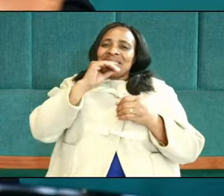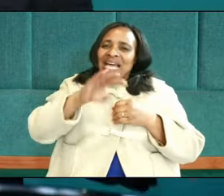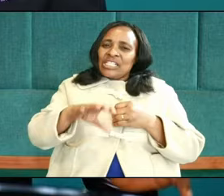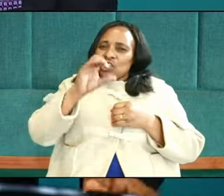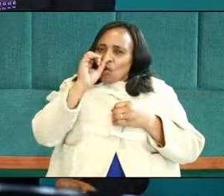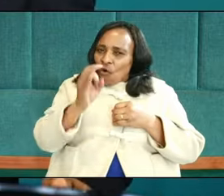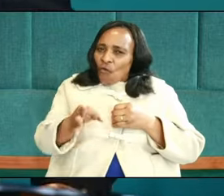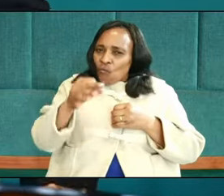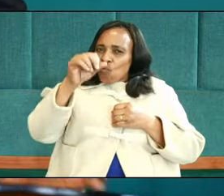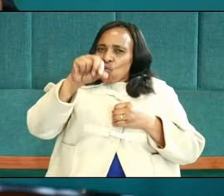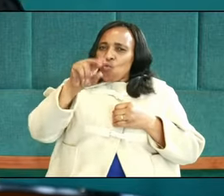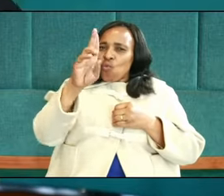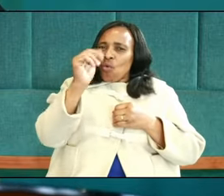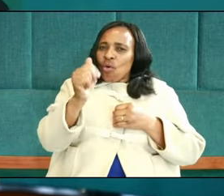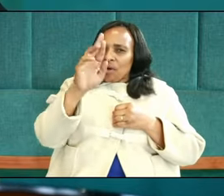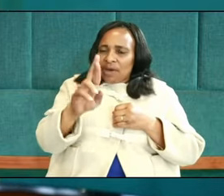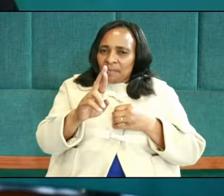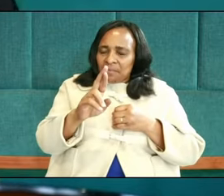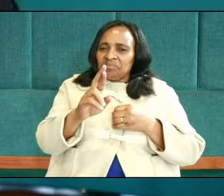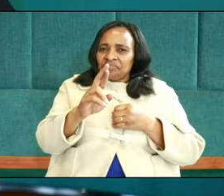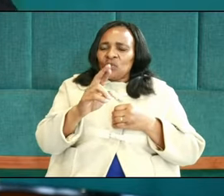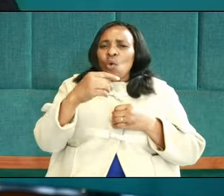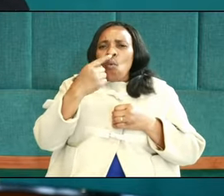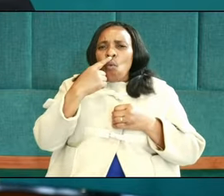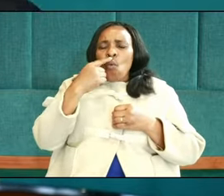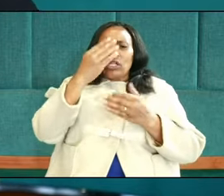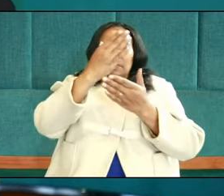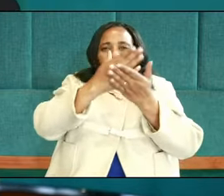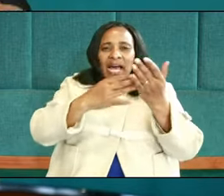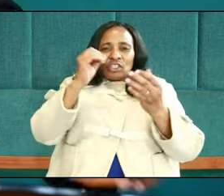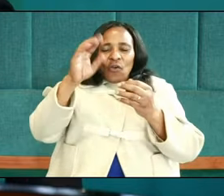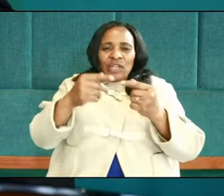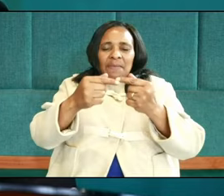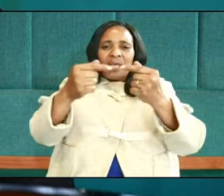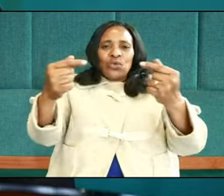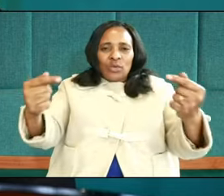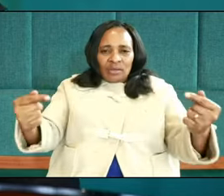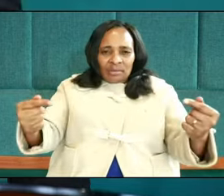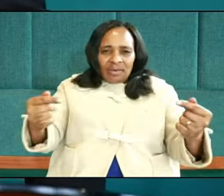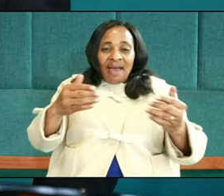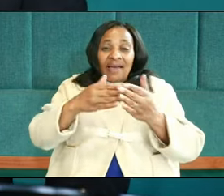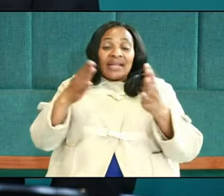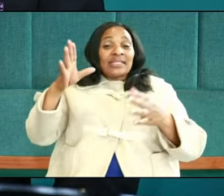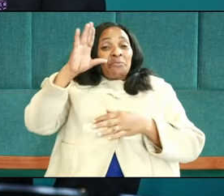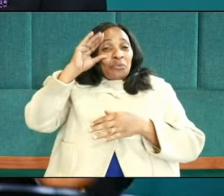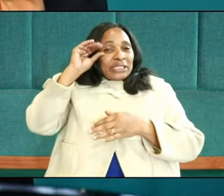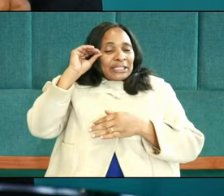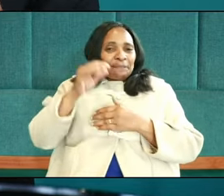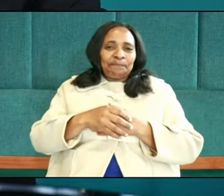was part of the rebellion against Moses.